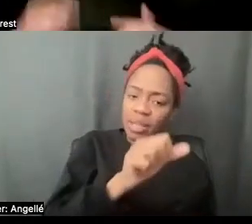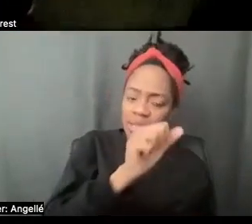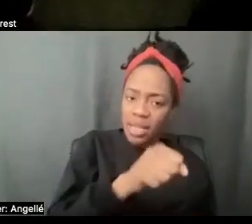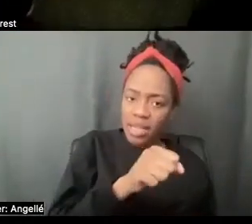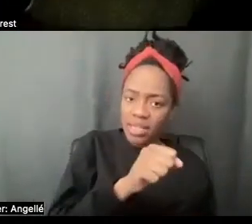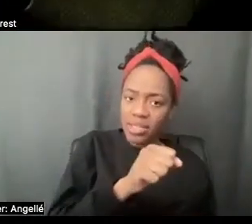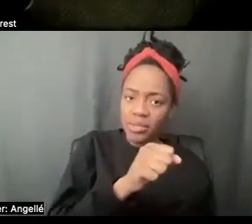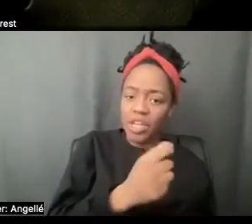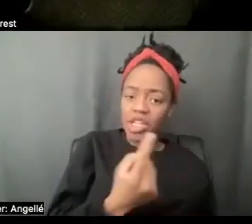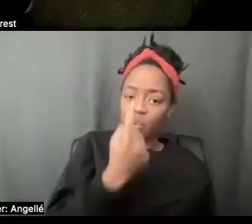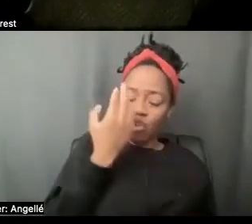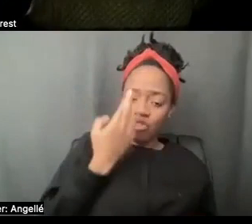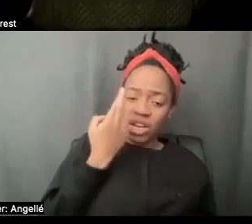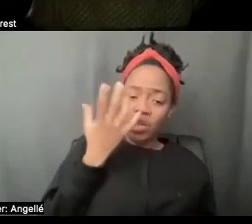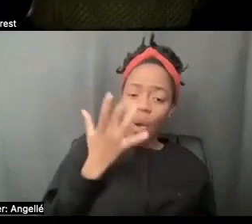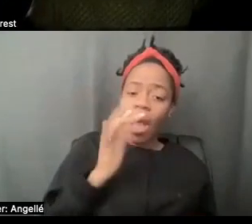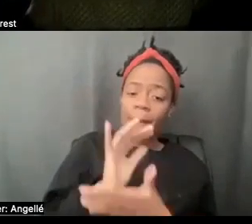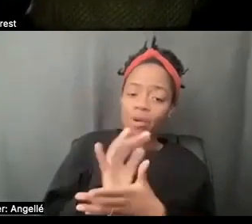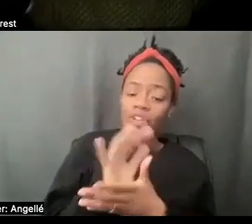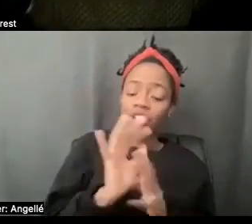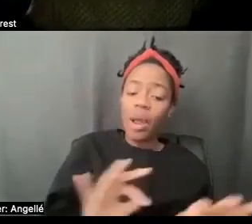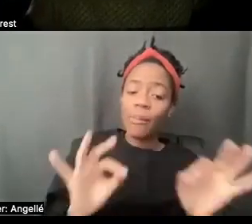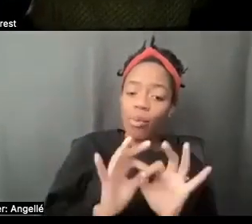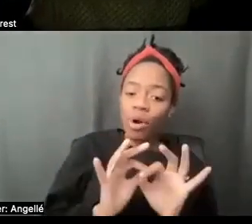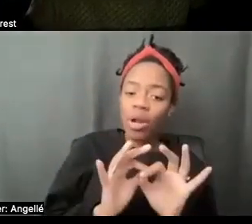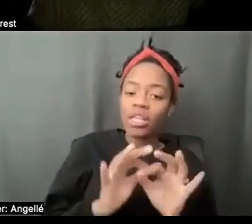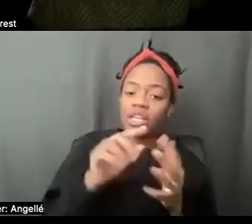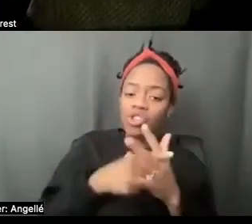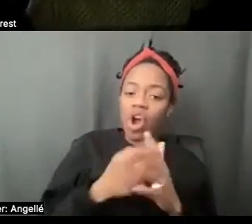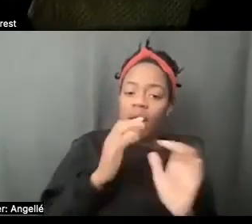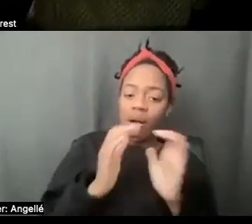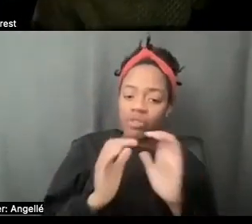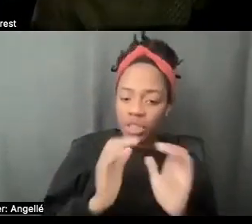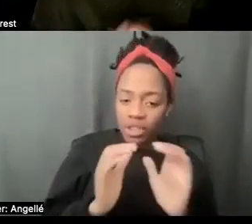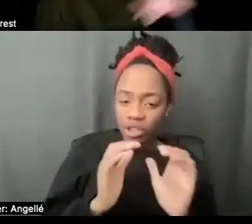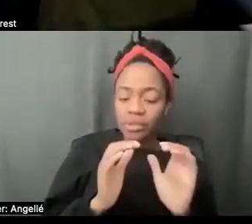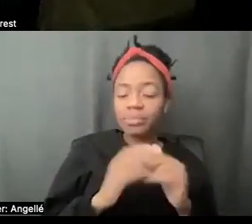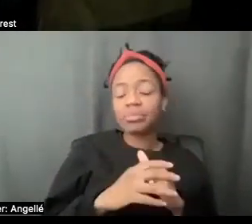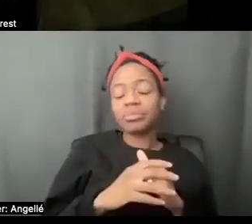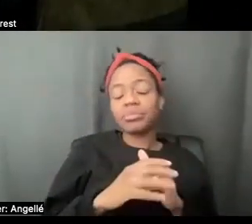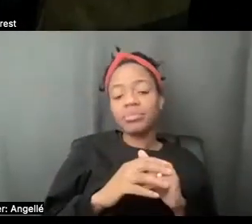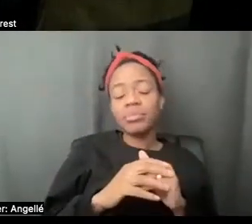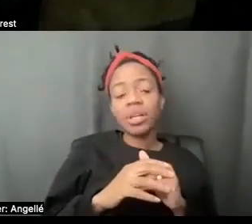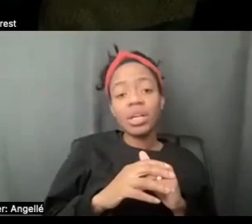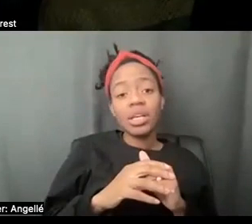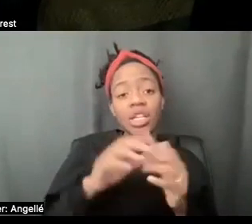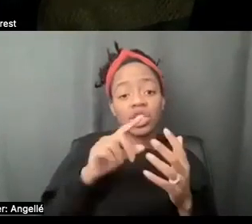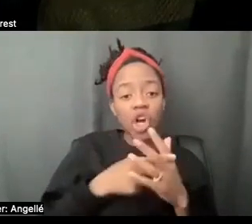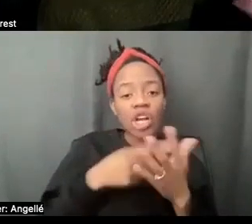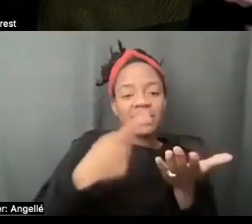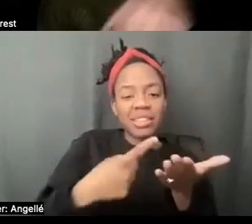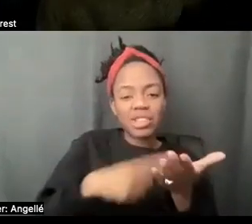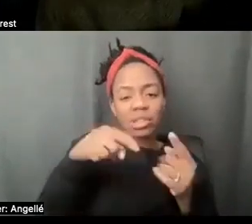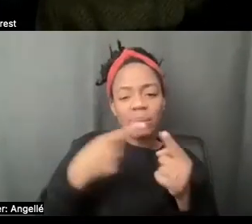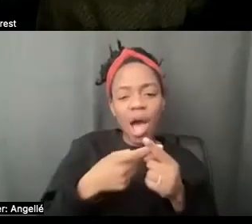one of the reasons why movies are important is they generate conversations and they'll generate conversations about inclusion and disability.